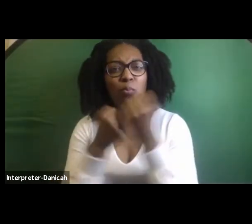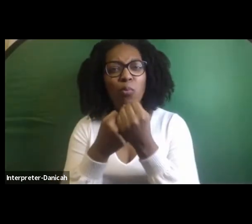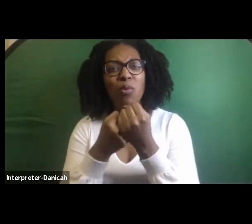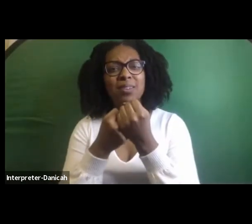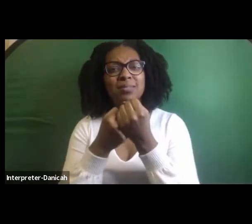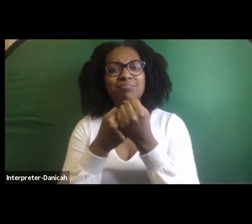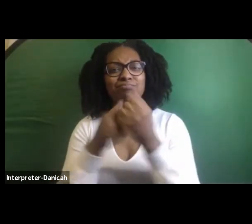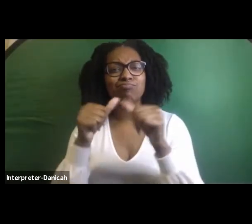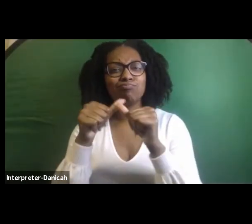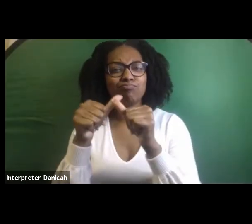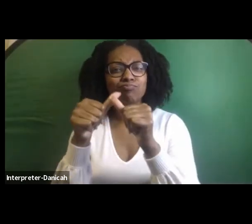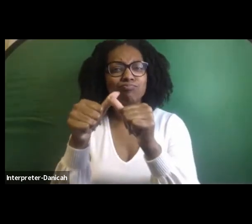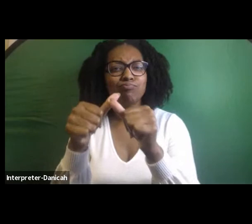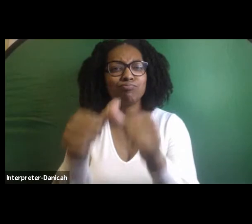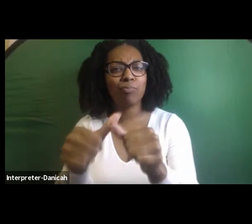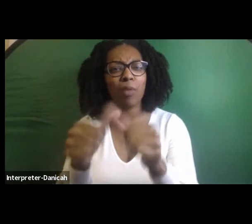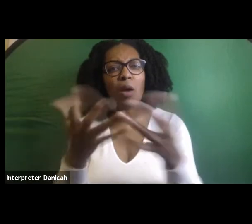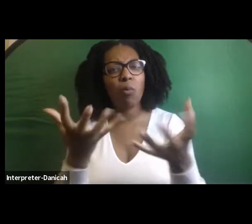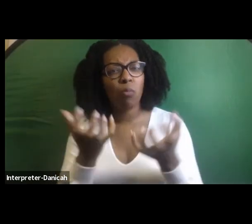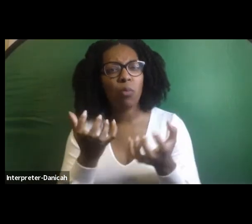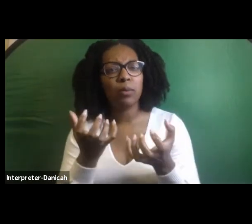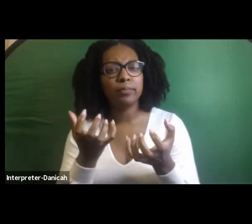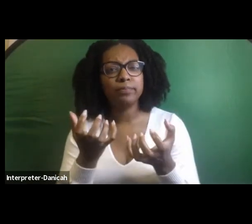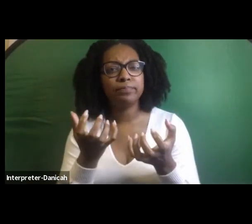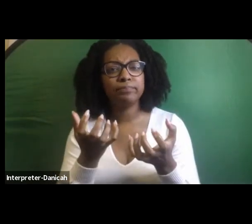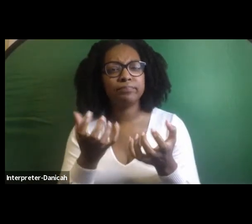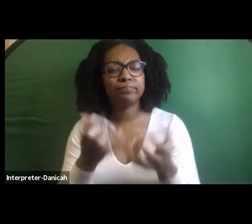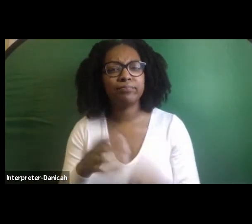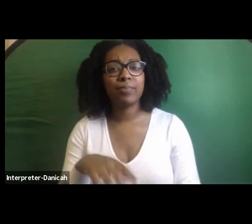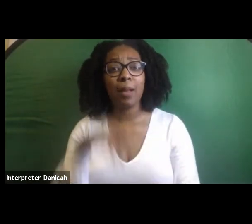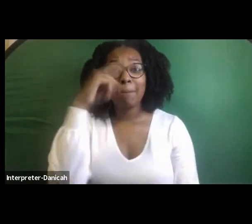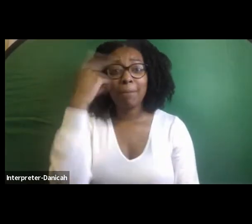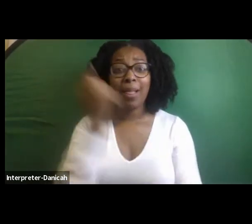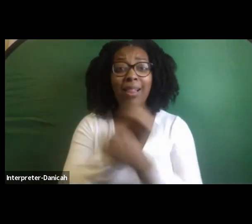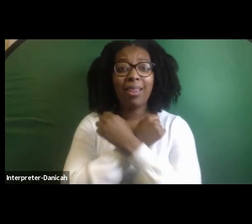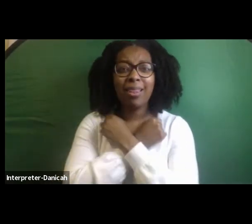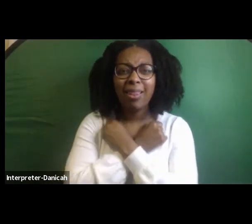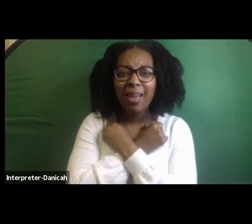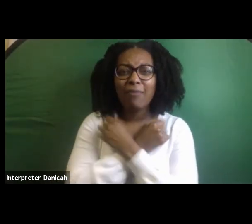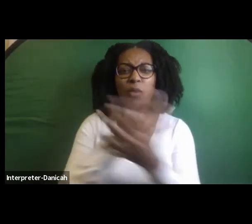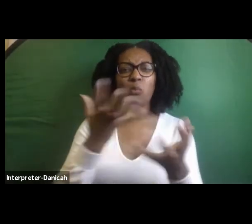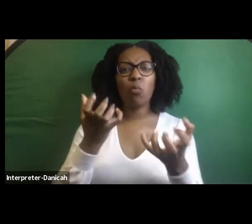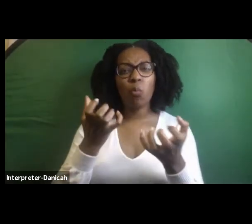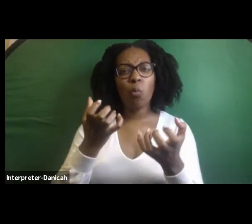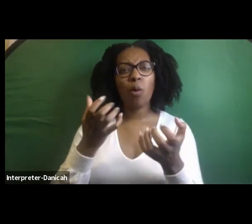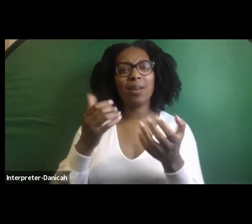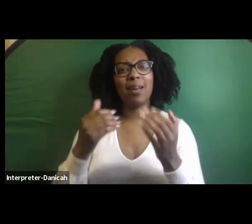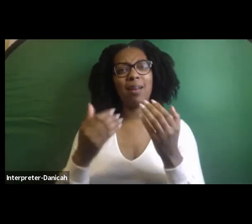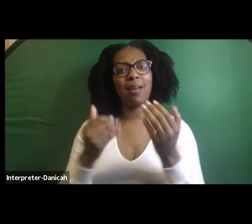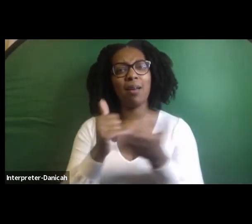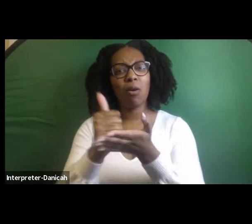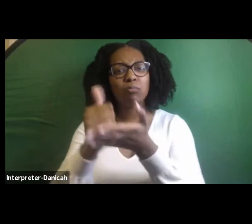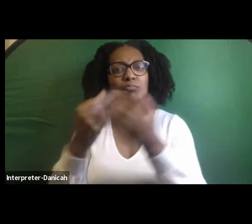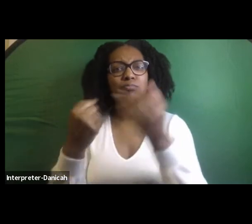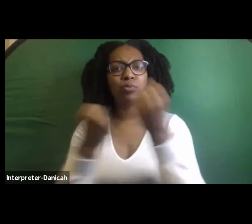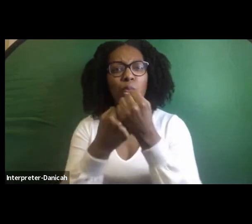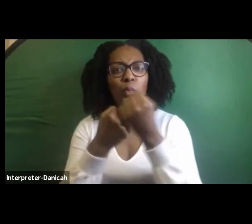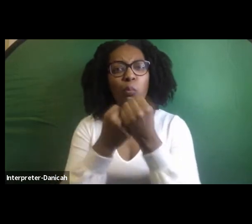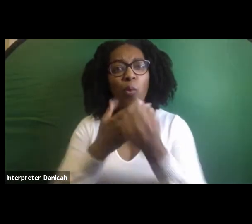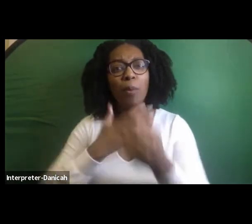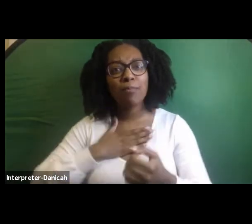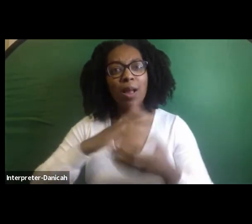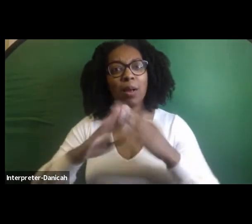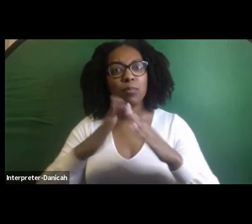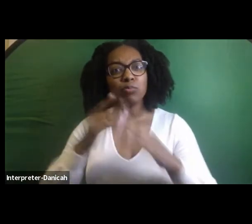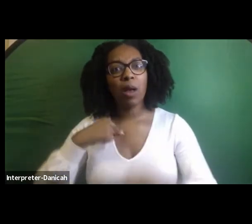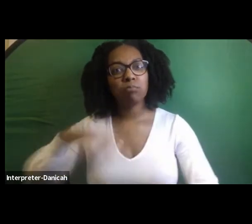love, this Black love, this beauty that I hold dear to, I want to continue thriving with this idea